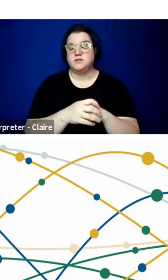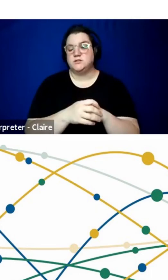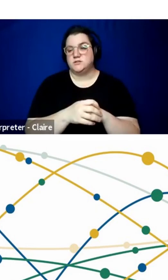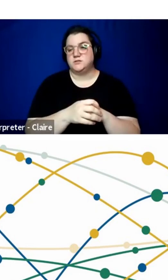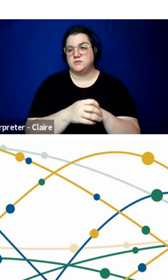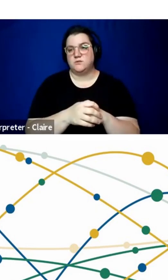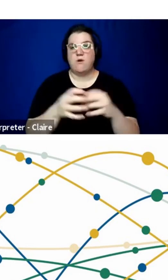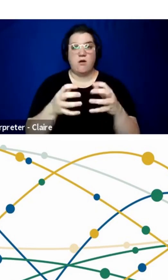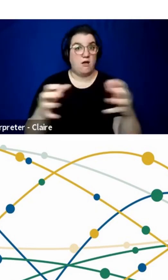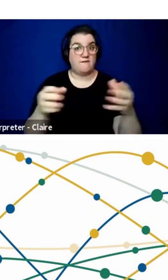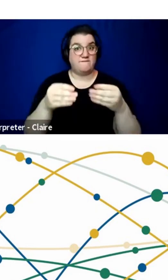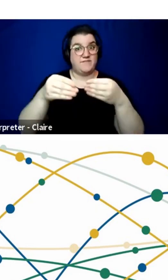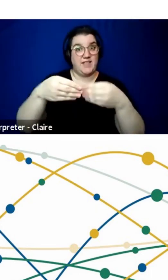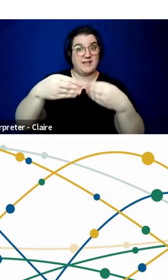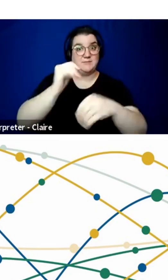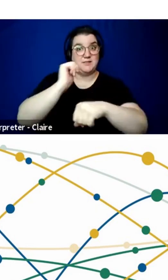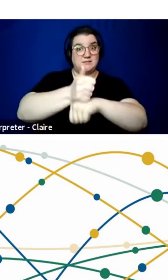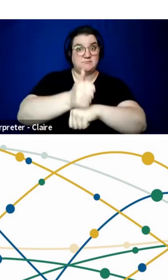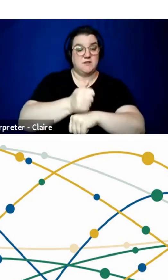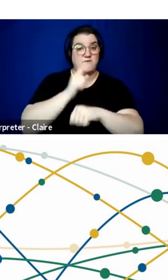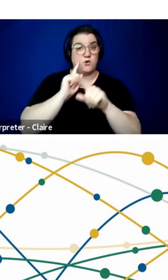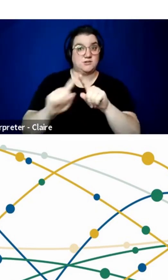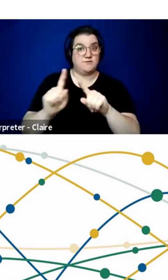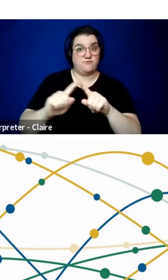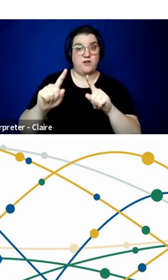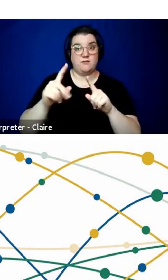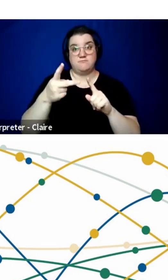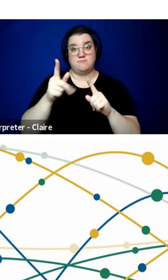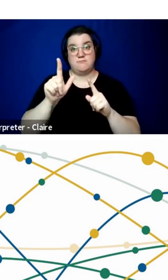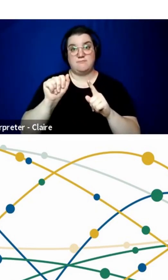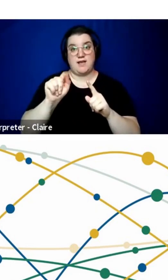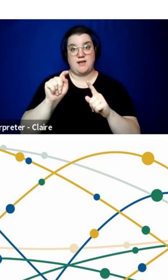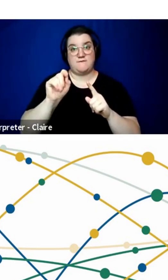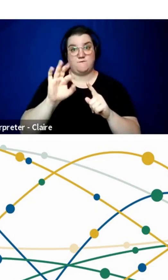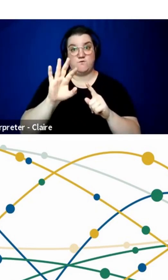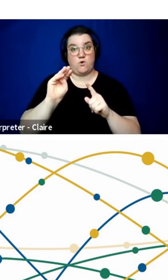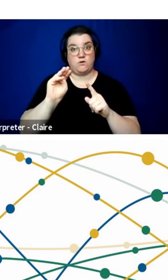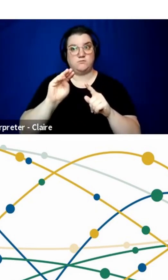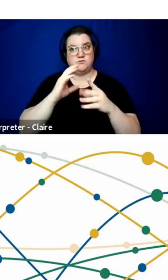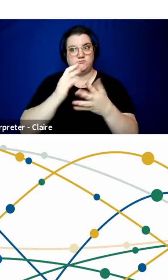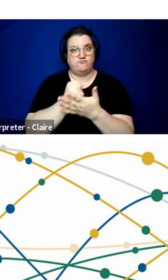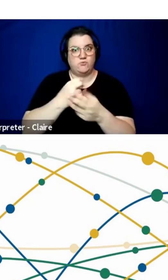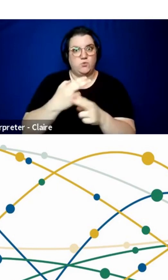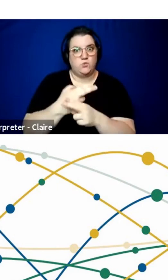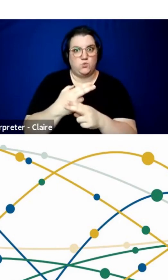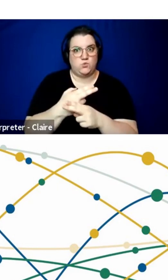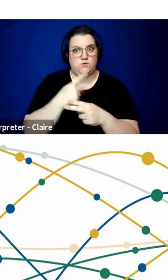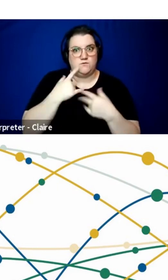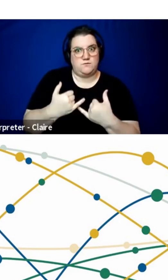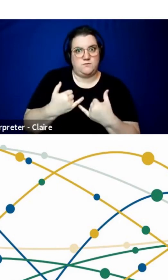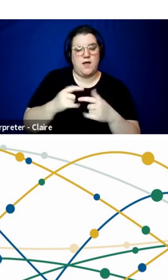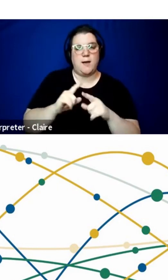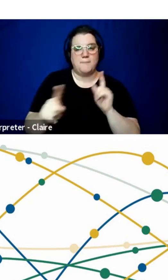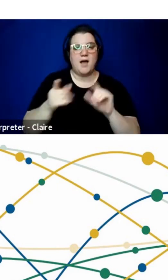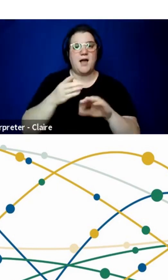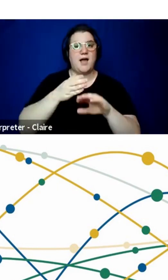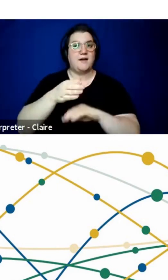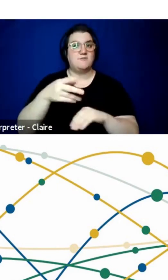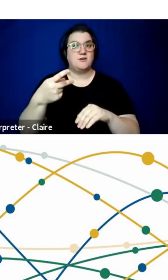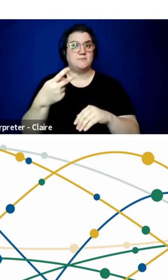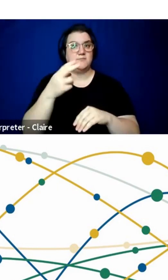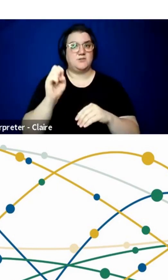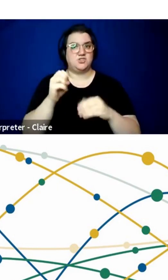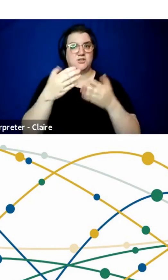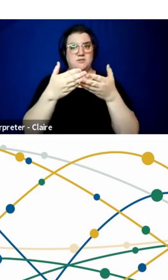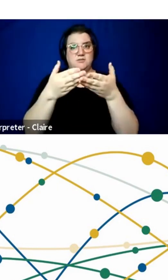flexibilities for different platforms to be used. However, once the public health emergency